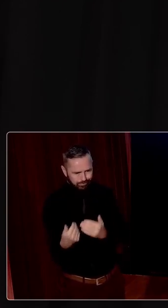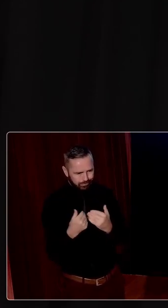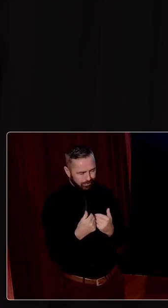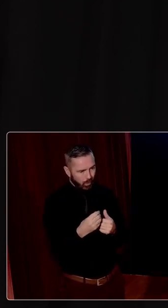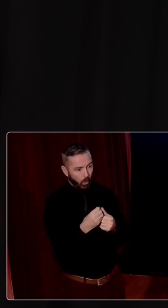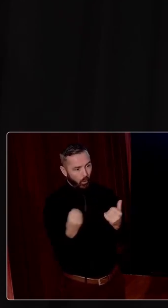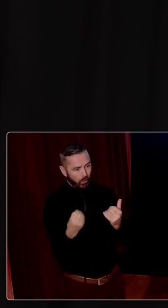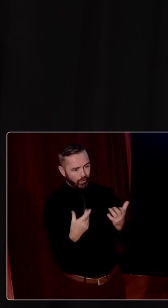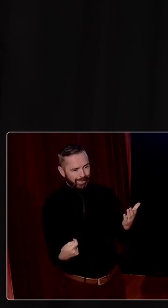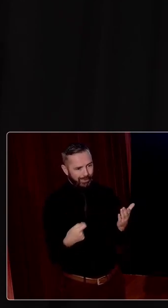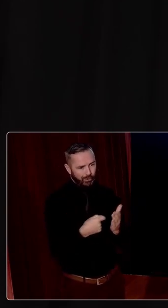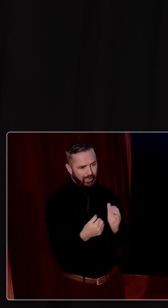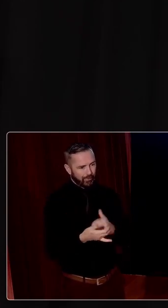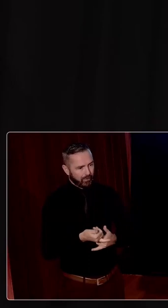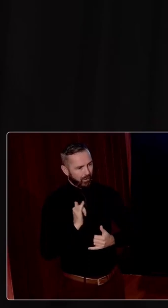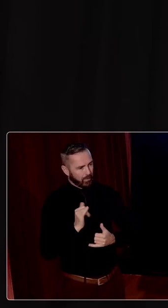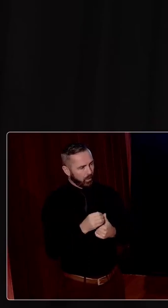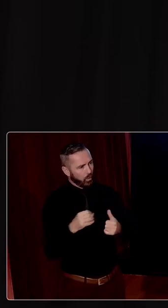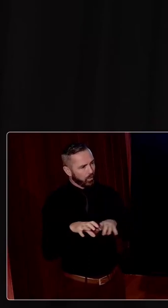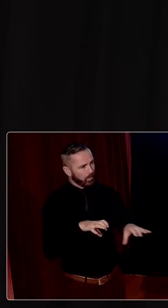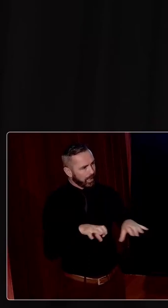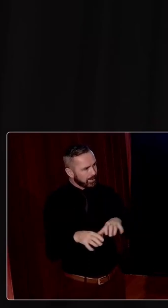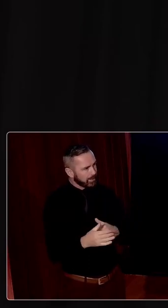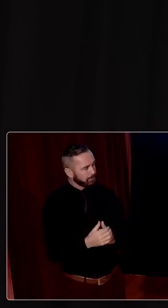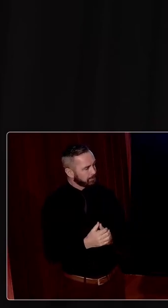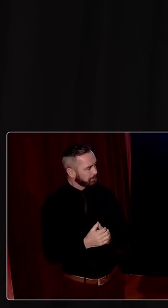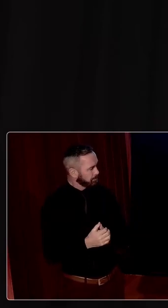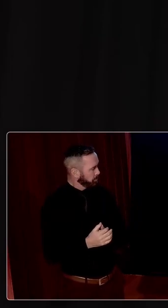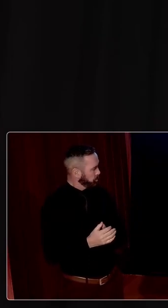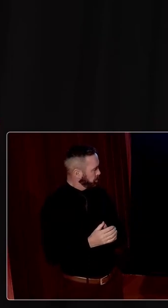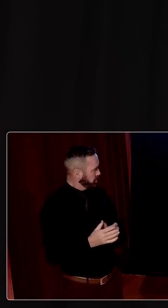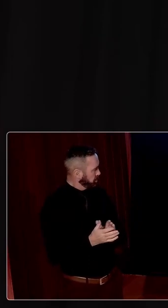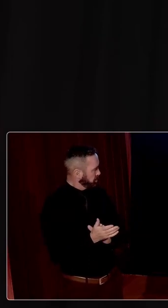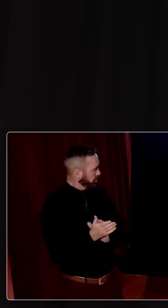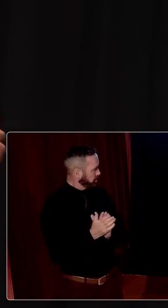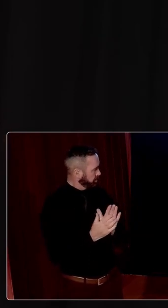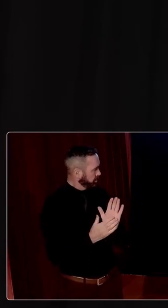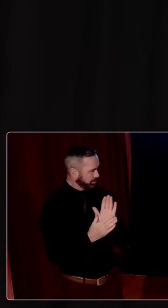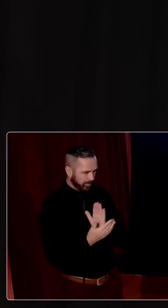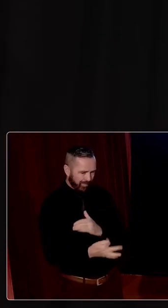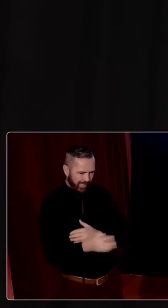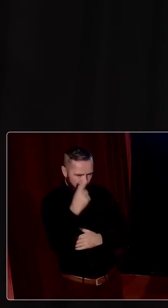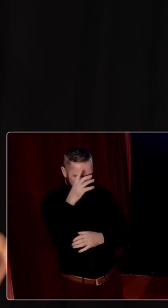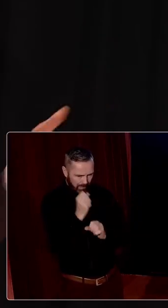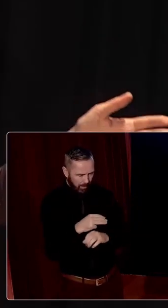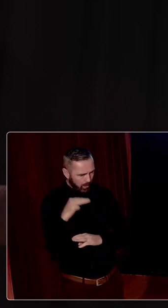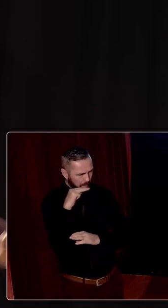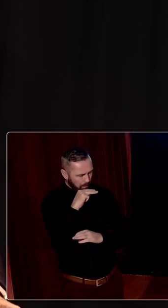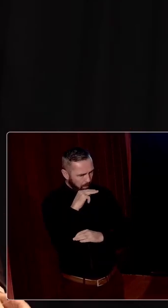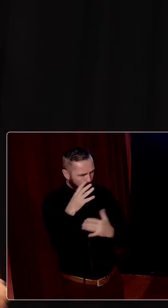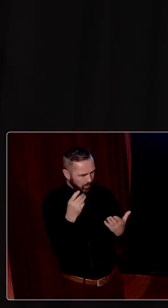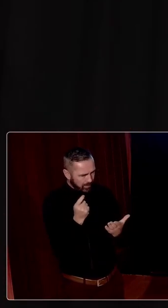injection of competence from other places. And I think what, if one thinks of the critical junctures, and